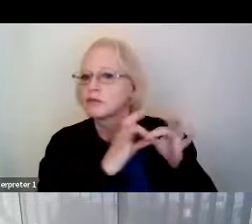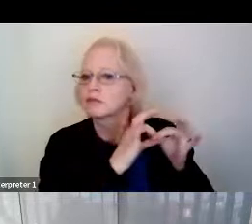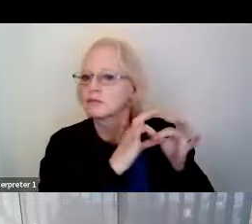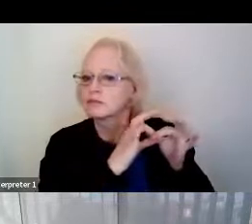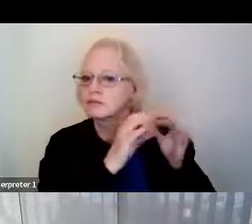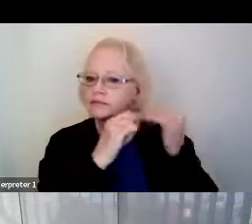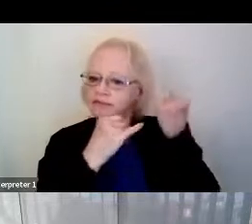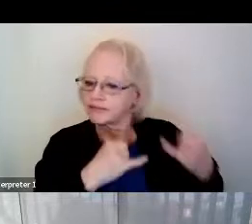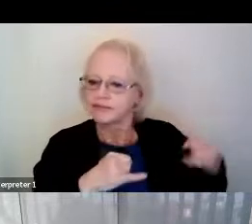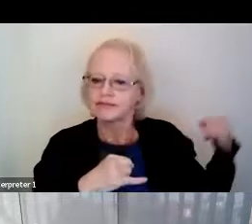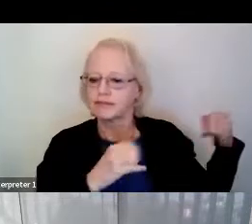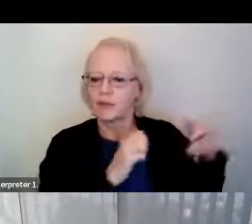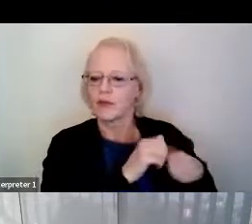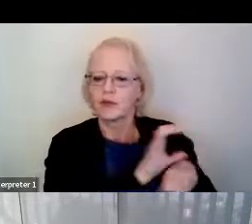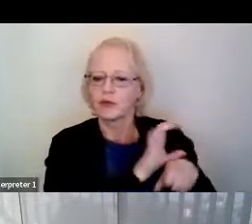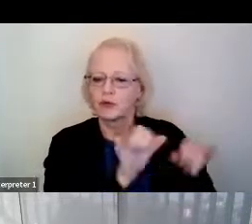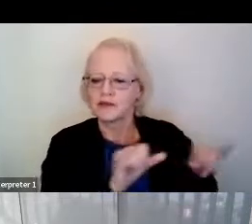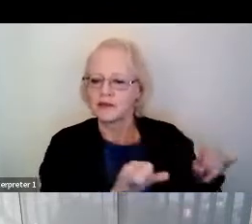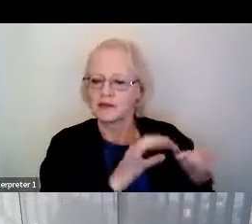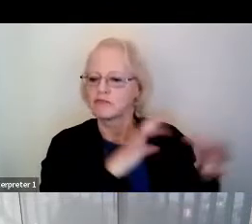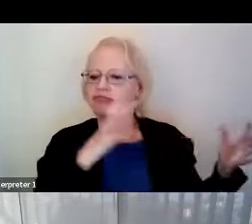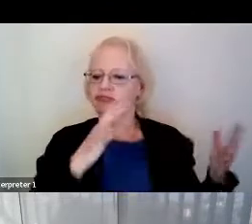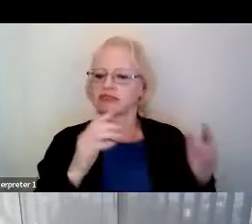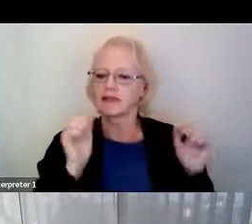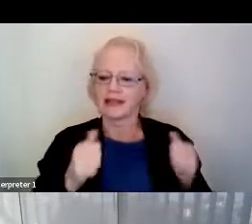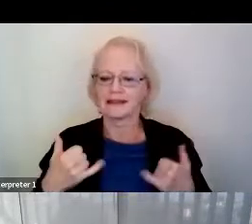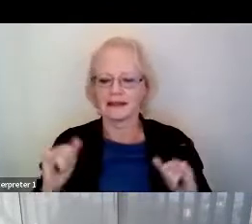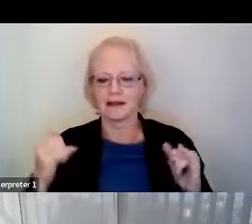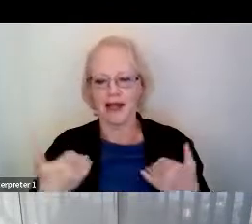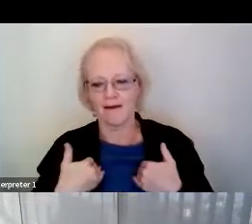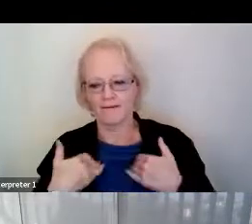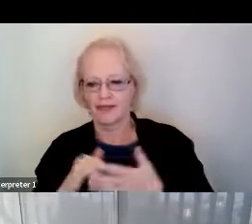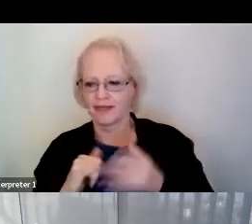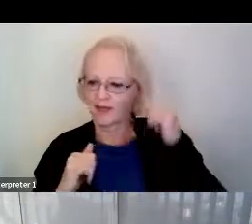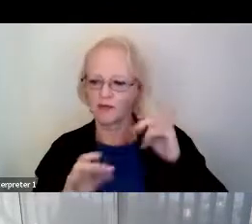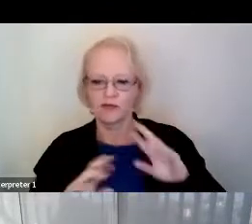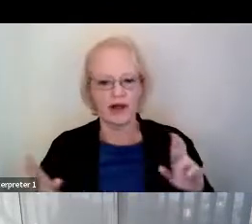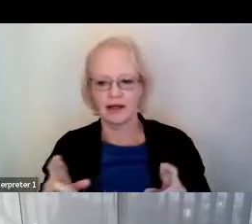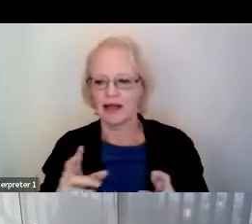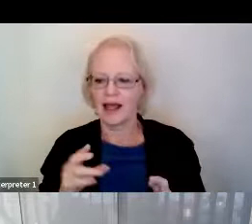system, and that it'll be affordable and at the reach of anybody's pocket.